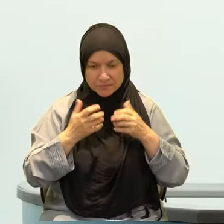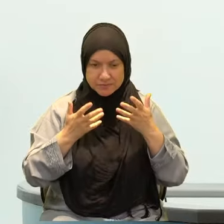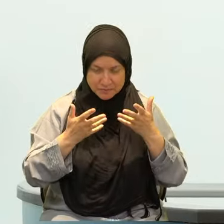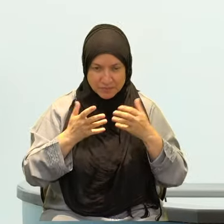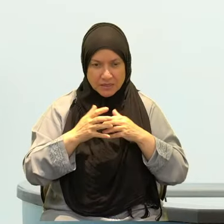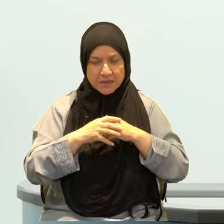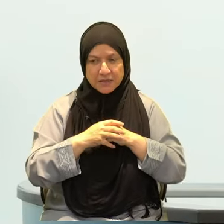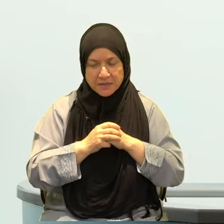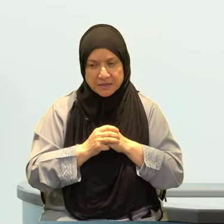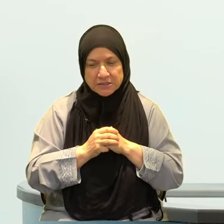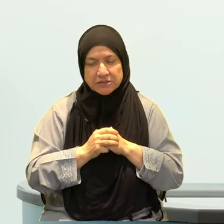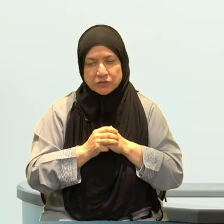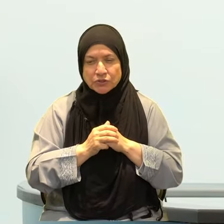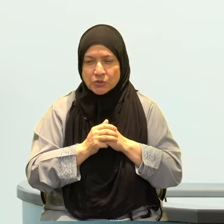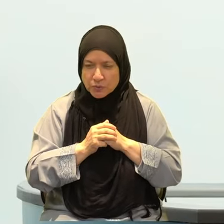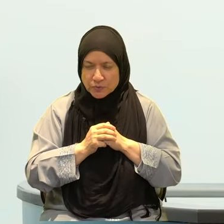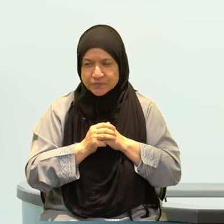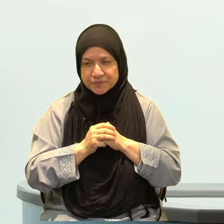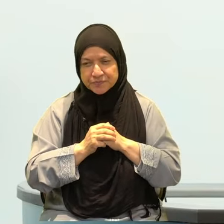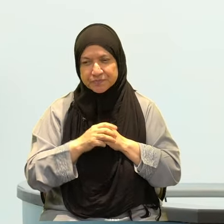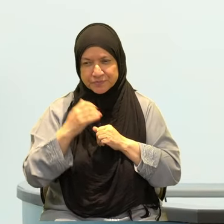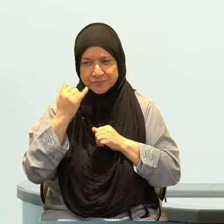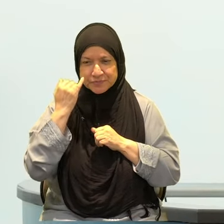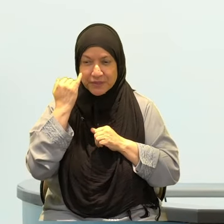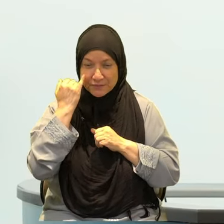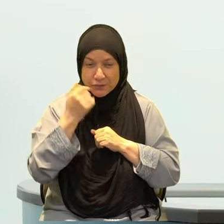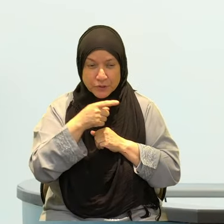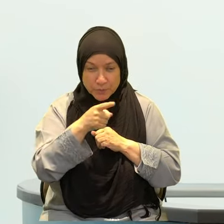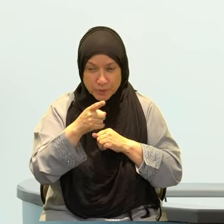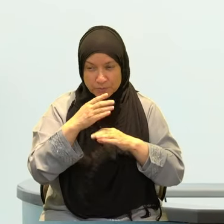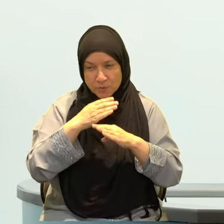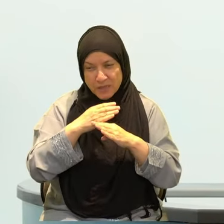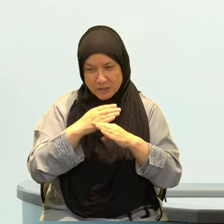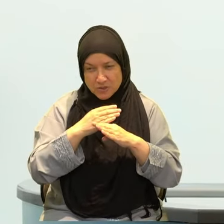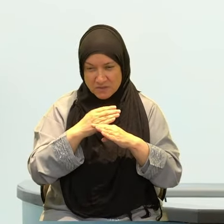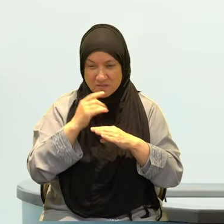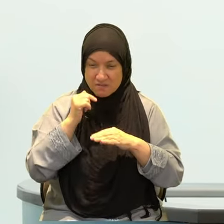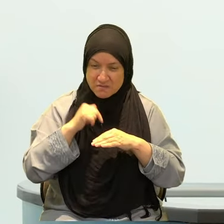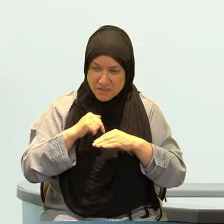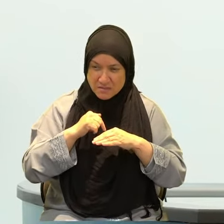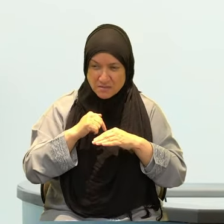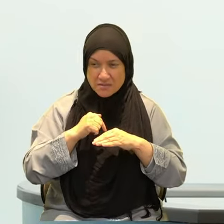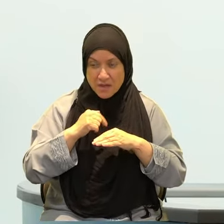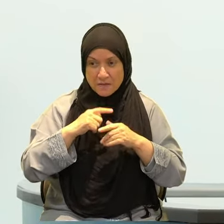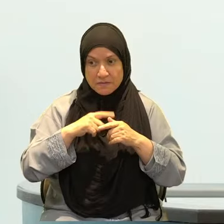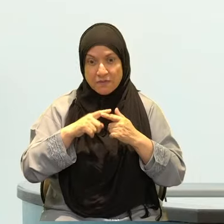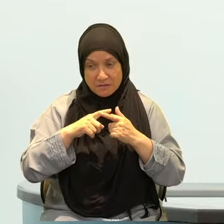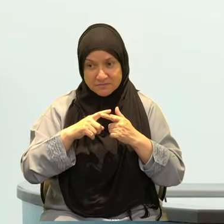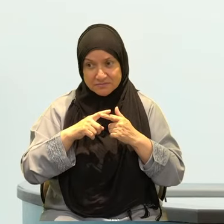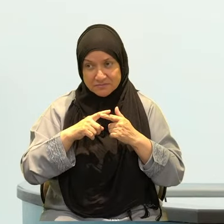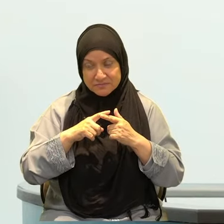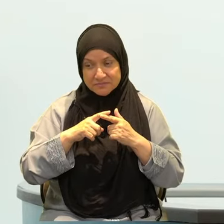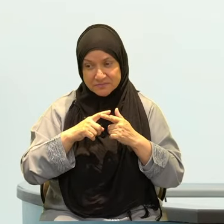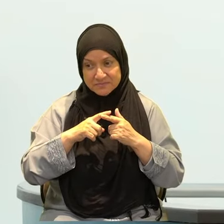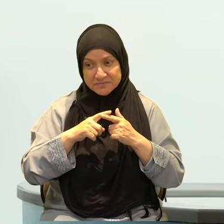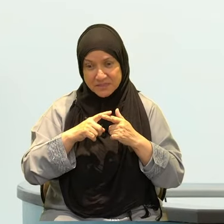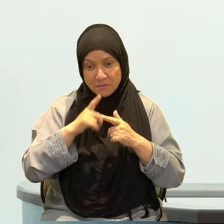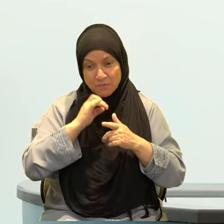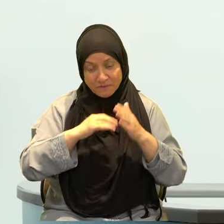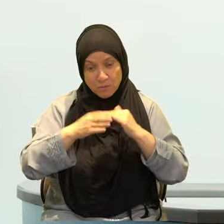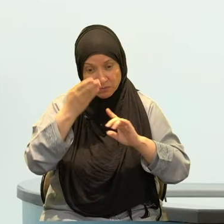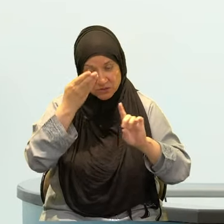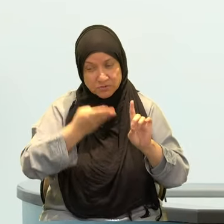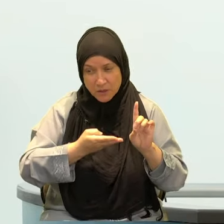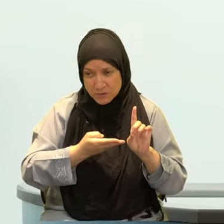that person Jannah. Think about that. I guarantee you Jannah. For what? For guarding